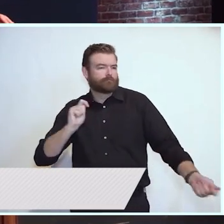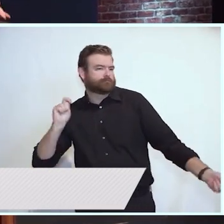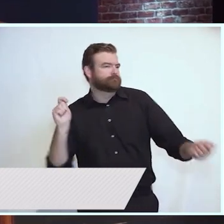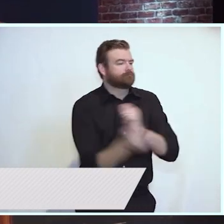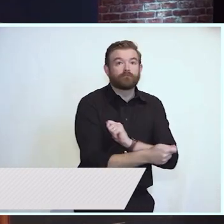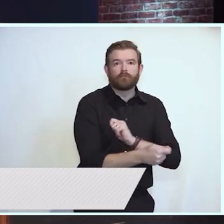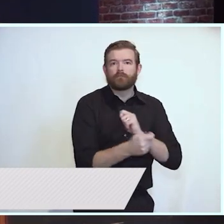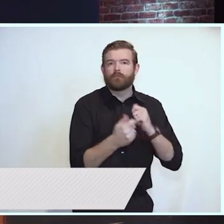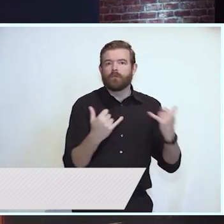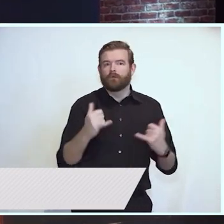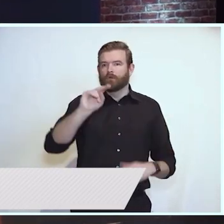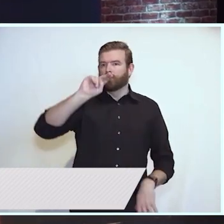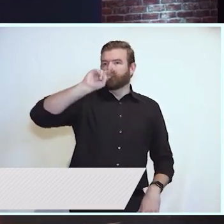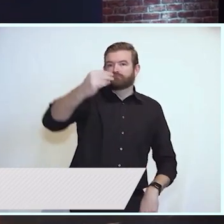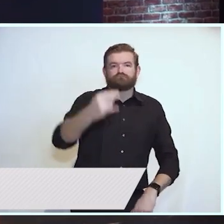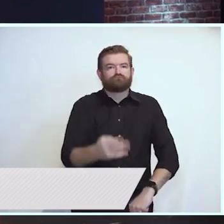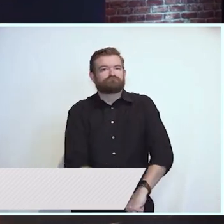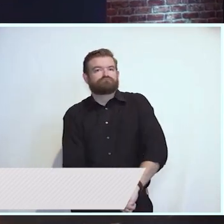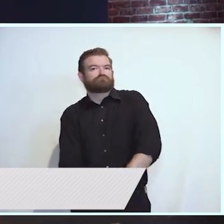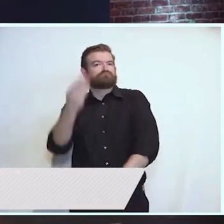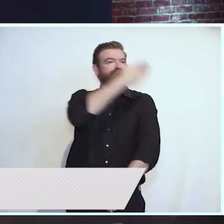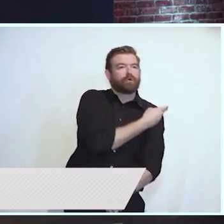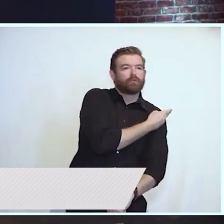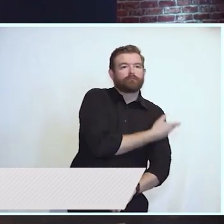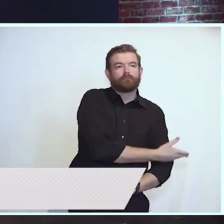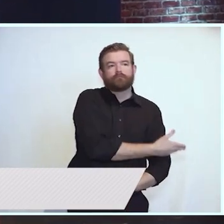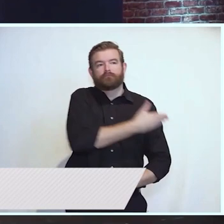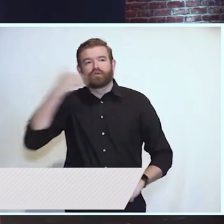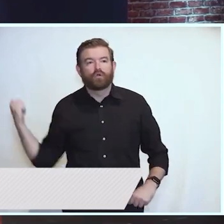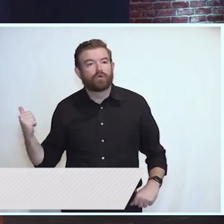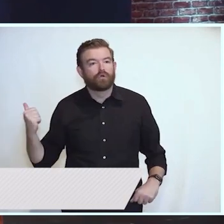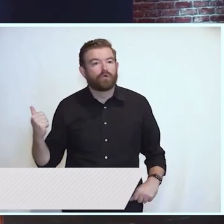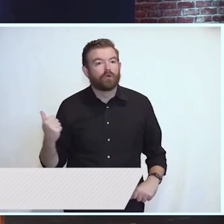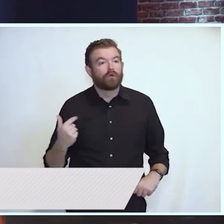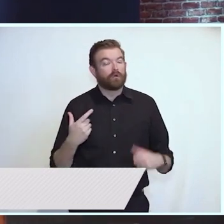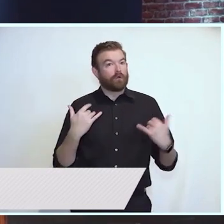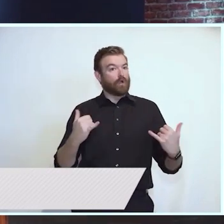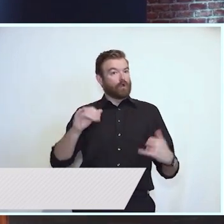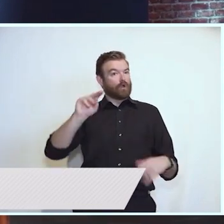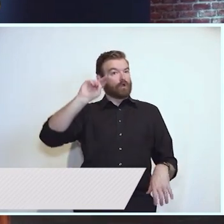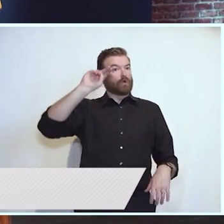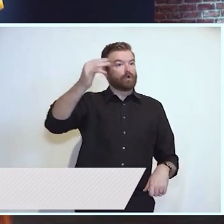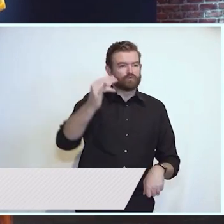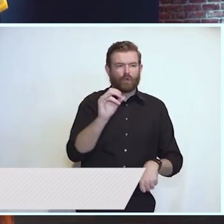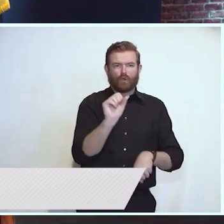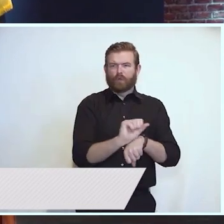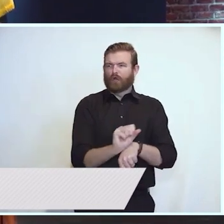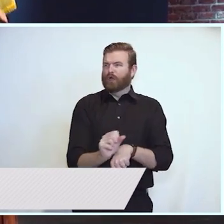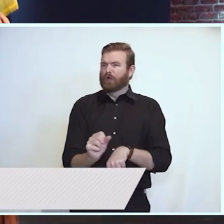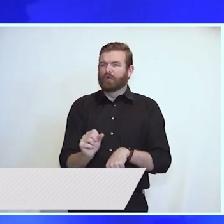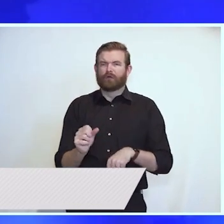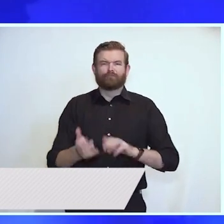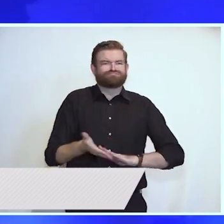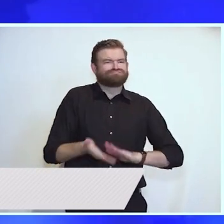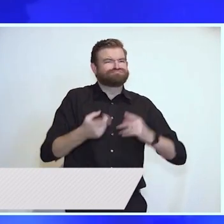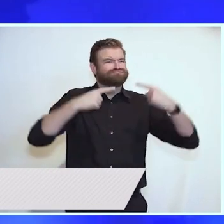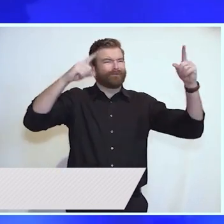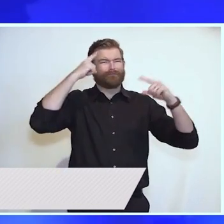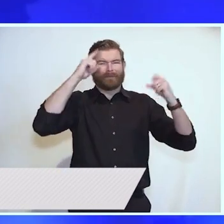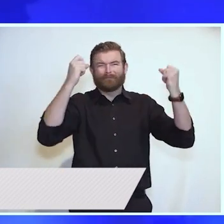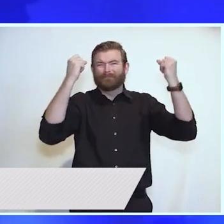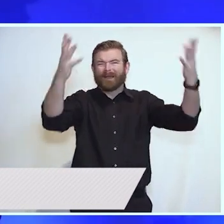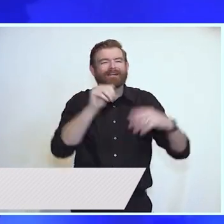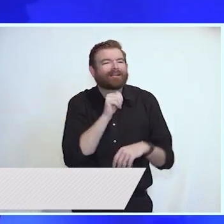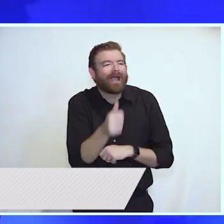We are moving New Jersey forward. Today, New Jersey is working again for the many, not the few. We have